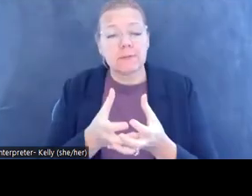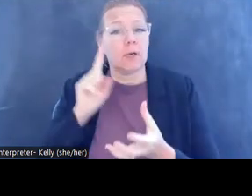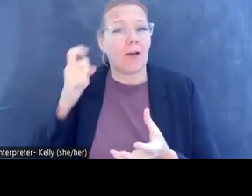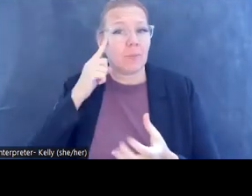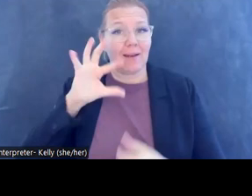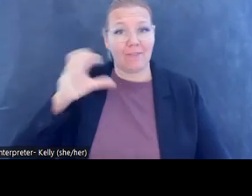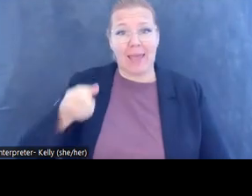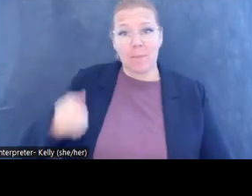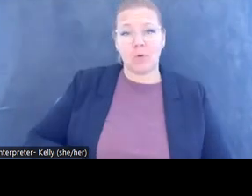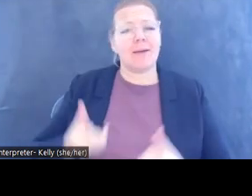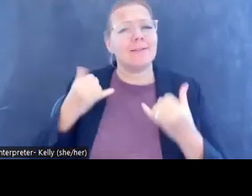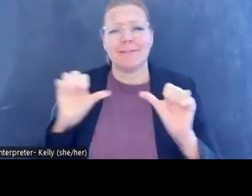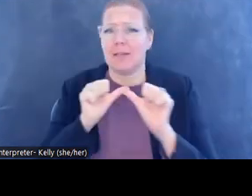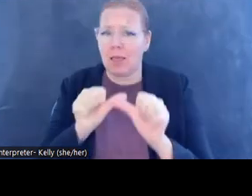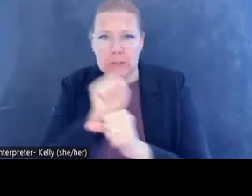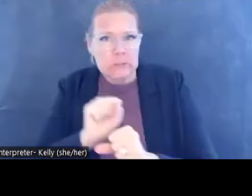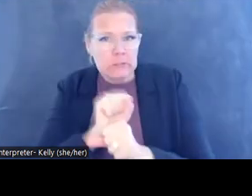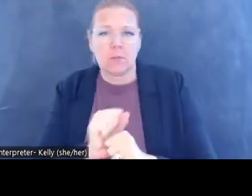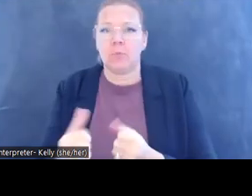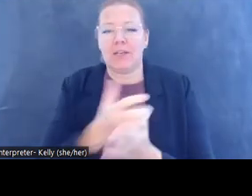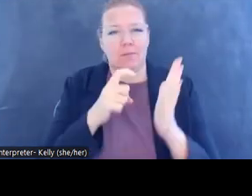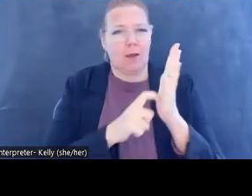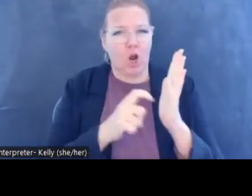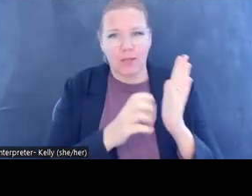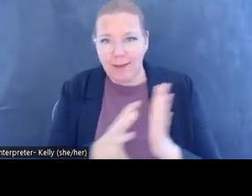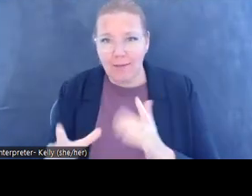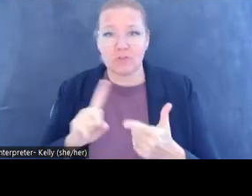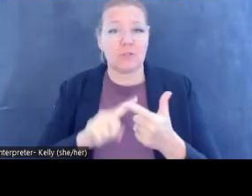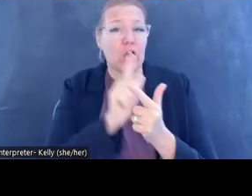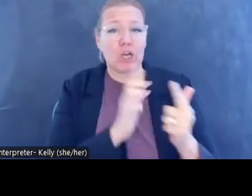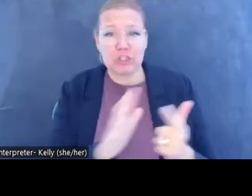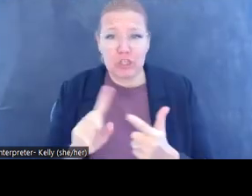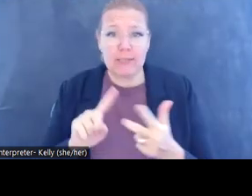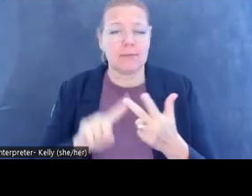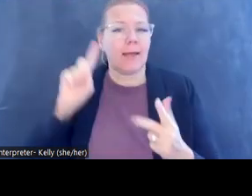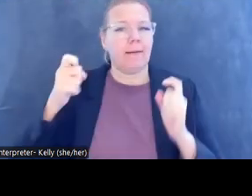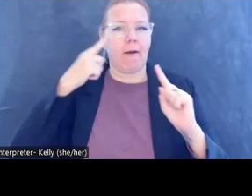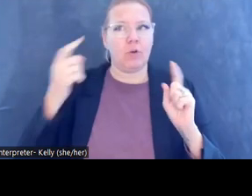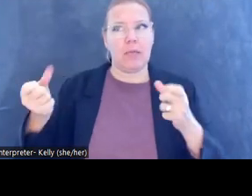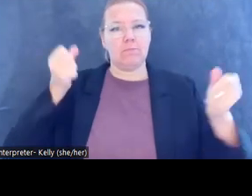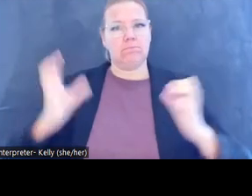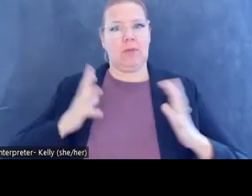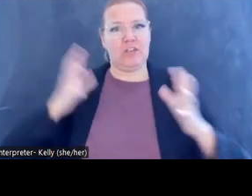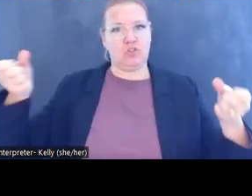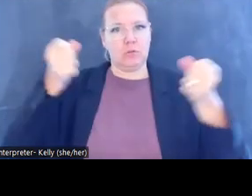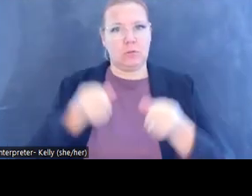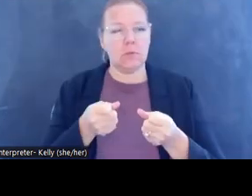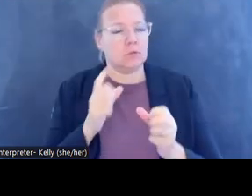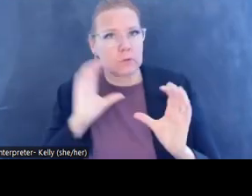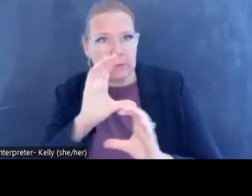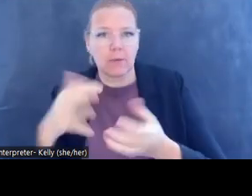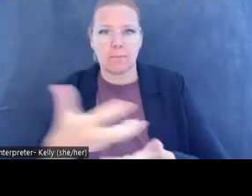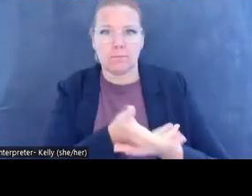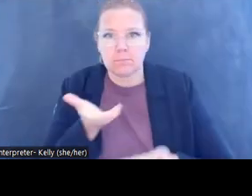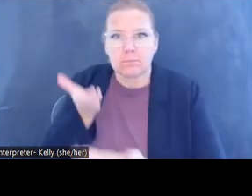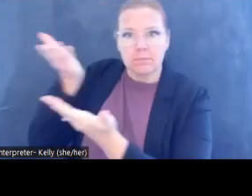unprecedented effort bringing together archaeologists, attorneys, and government officials to find, recover, and bring home their looted masterpiece. And